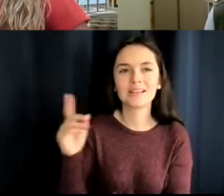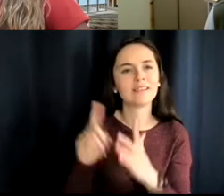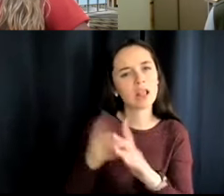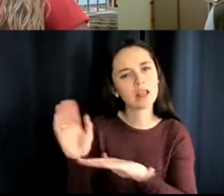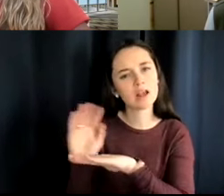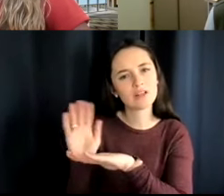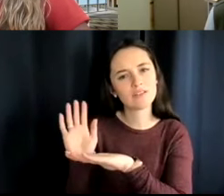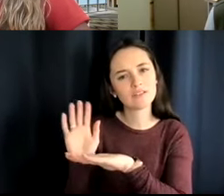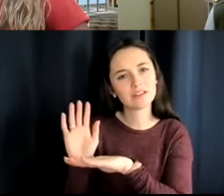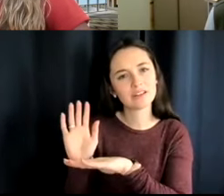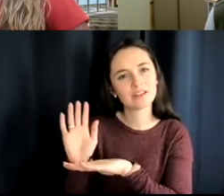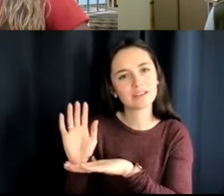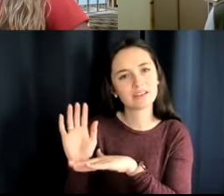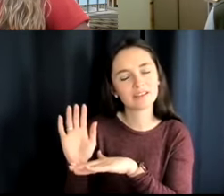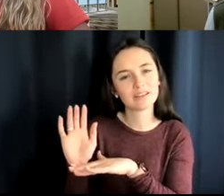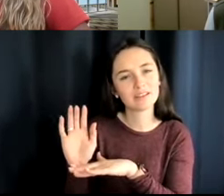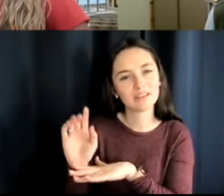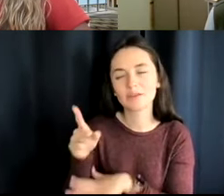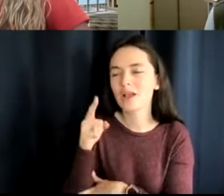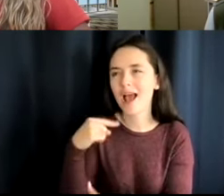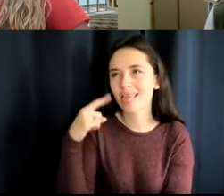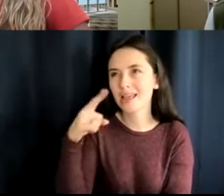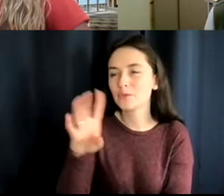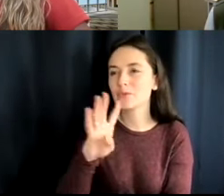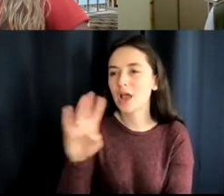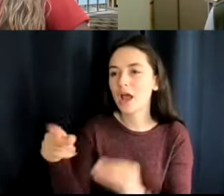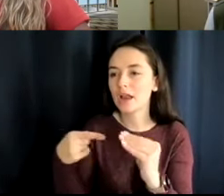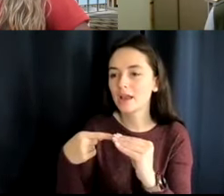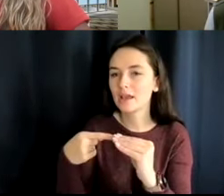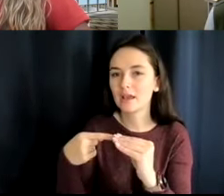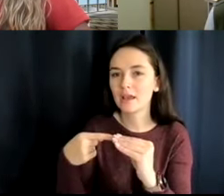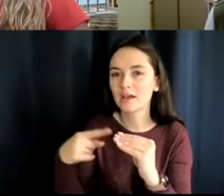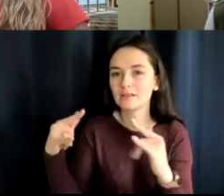showing... Oh, I think that you were talking about tents. I'm in a tent.